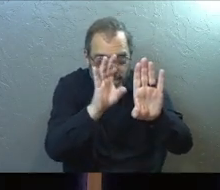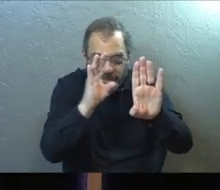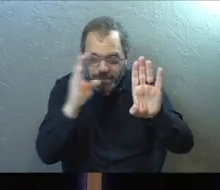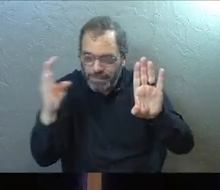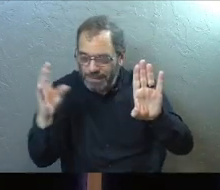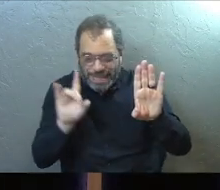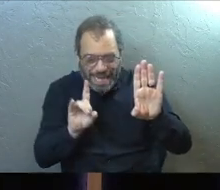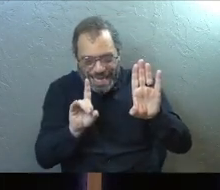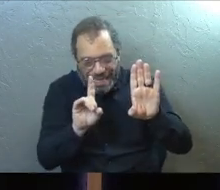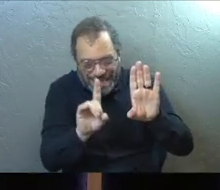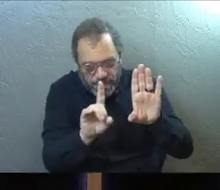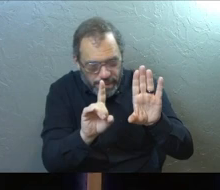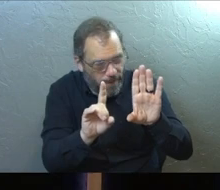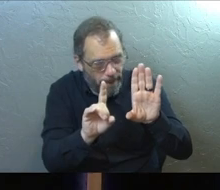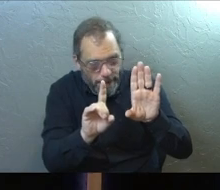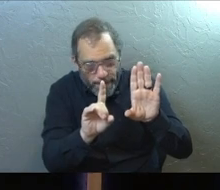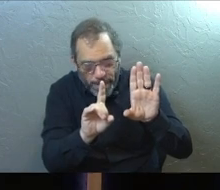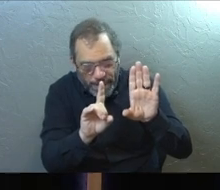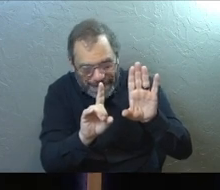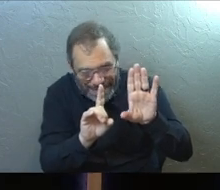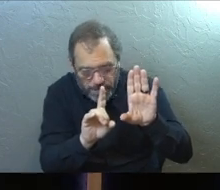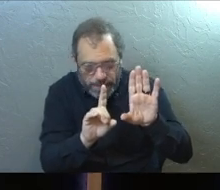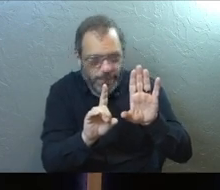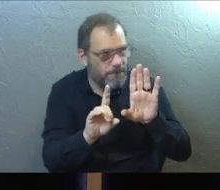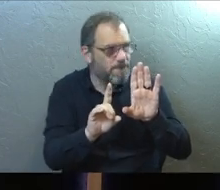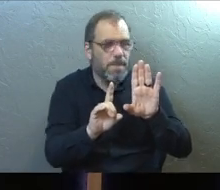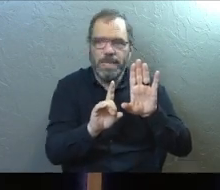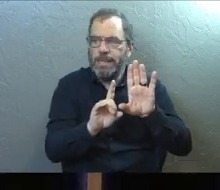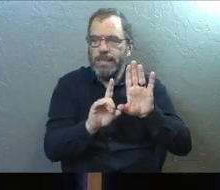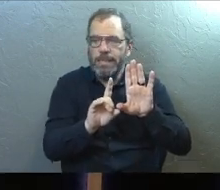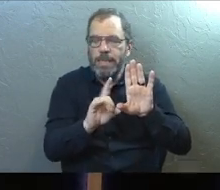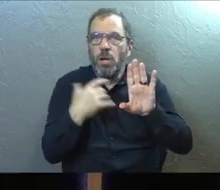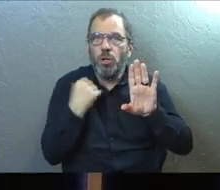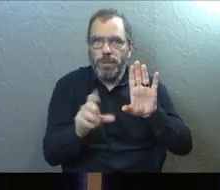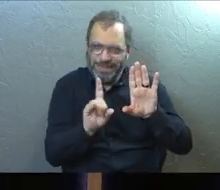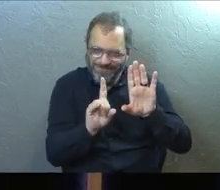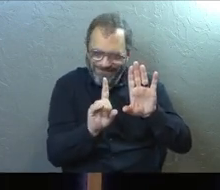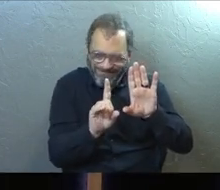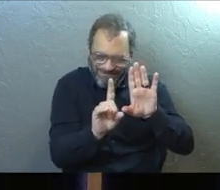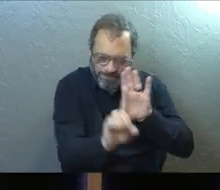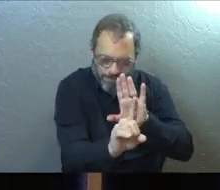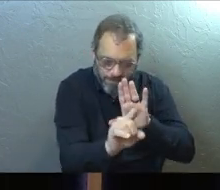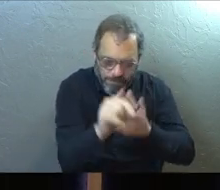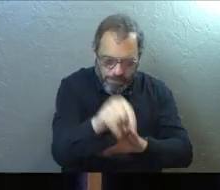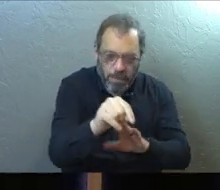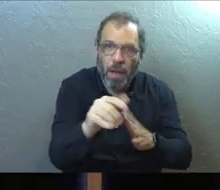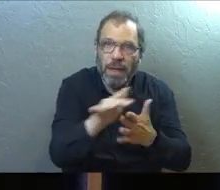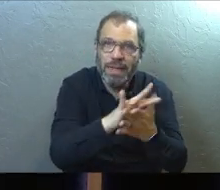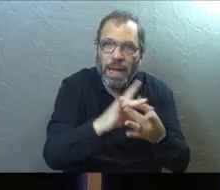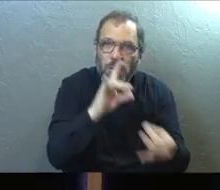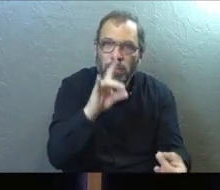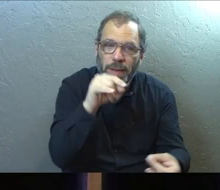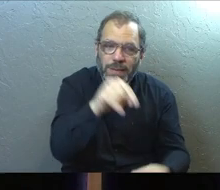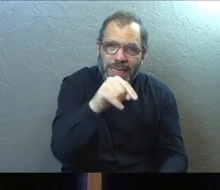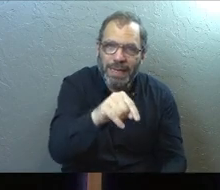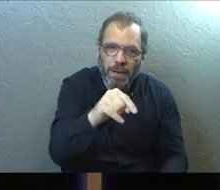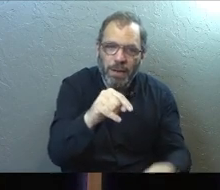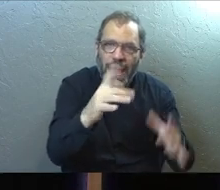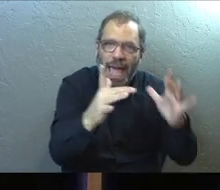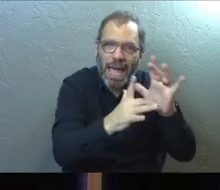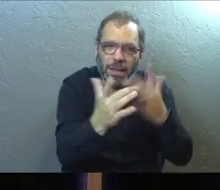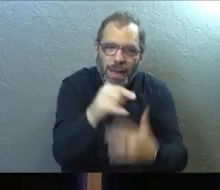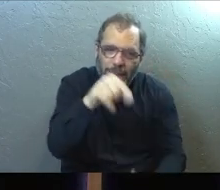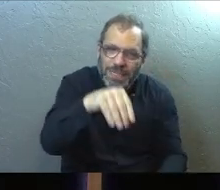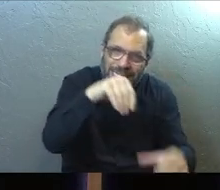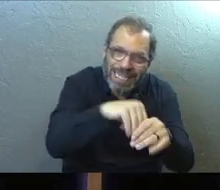and face it because the Holy Spirit's here and the word of God is